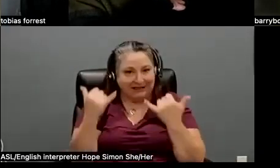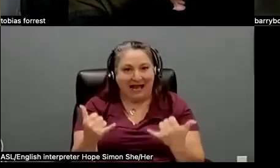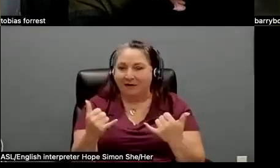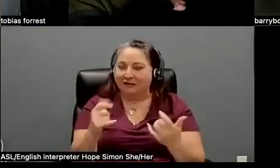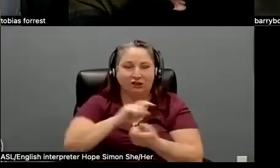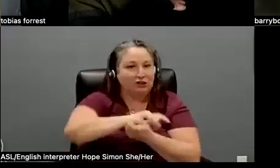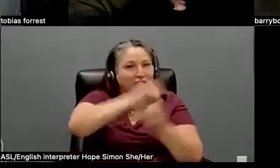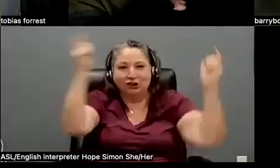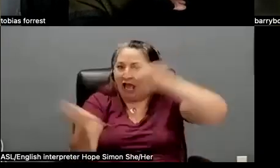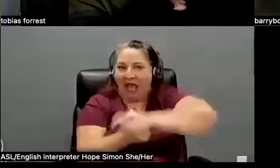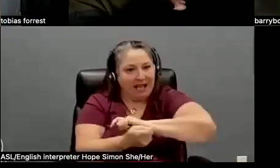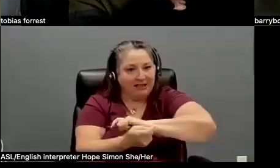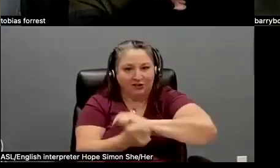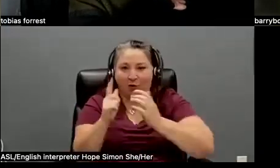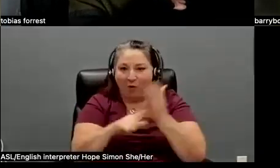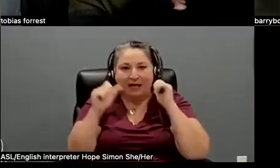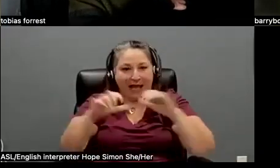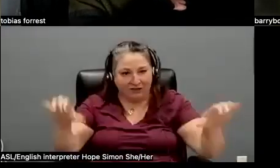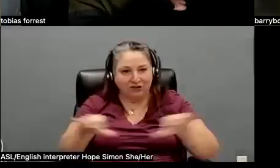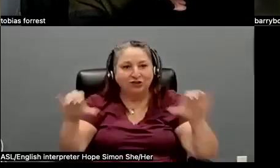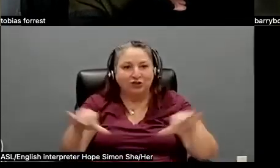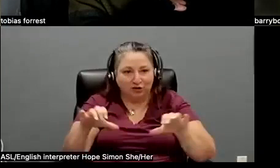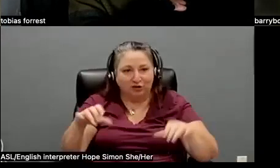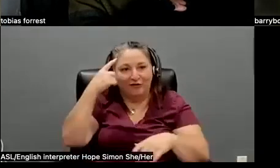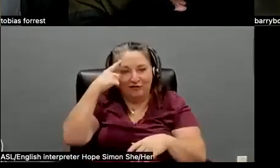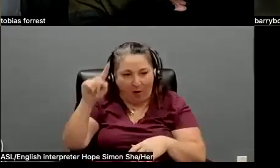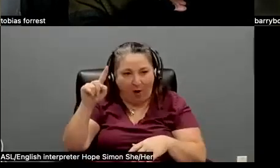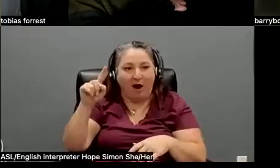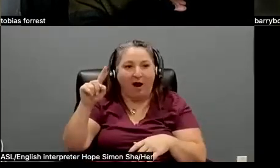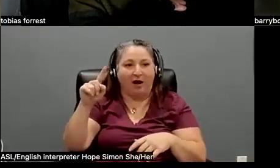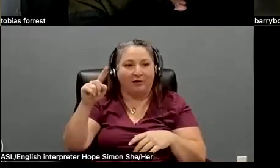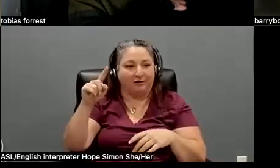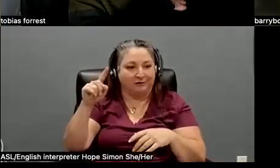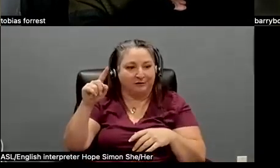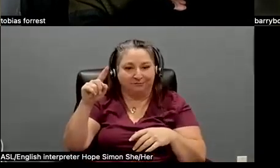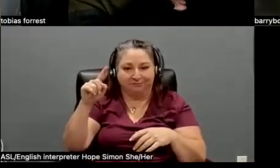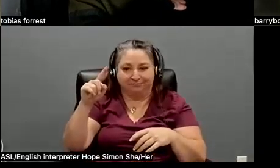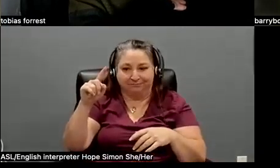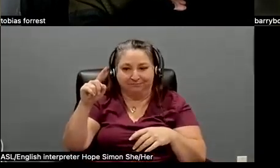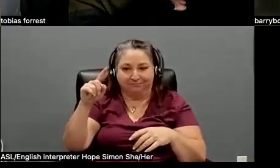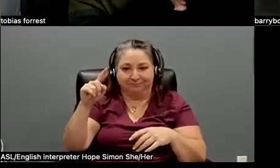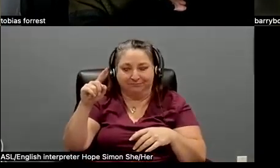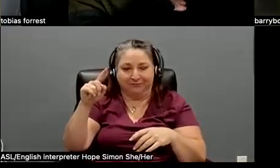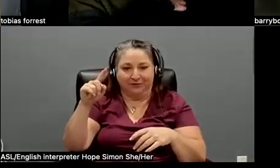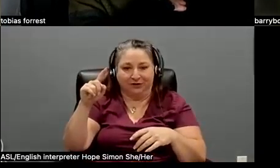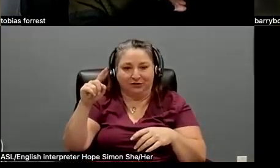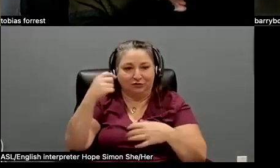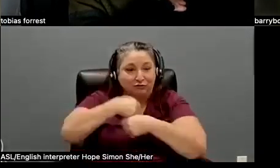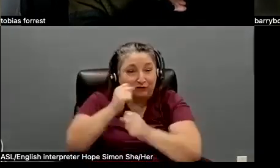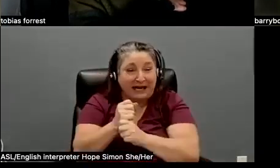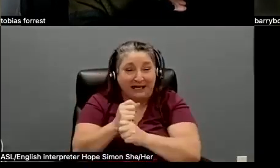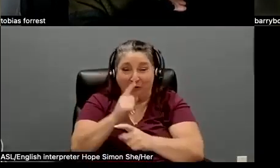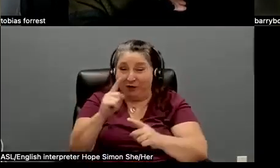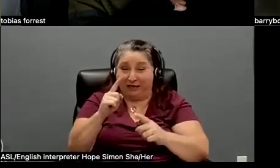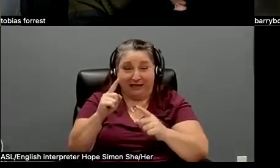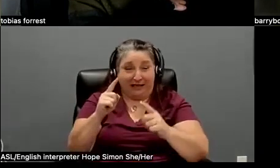changed what you can do in terms of, uh, creating, you know, really expansive visuals on a,